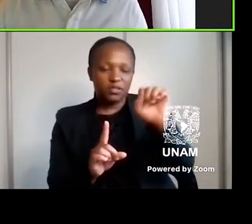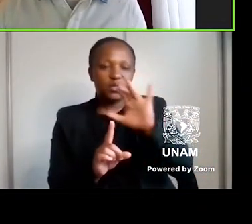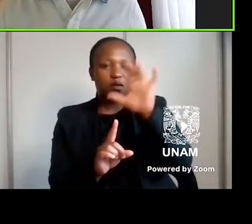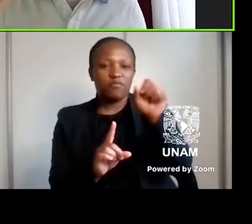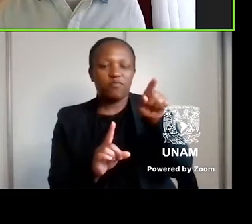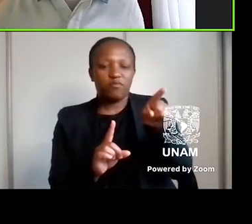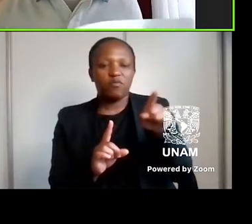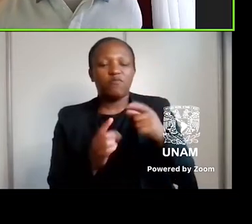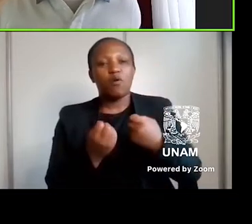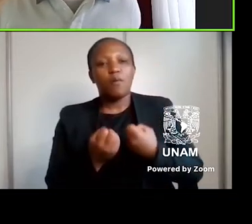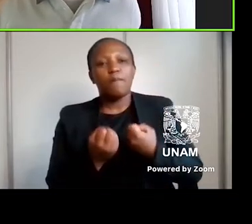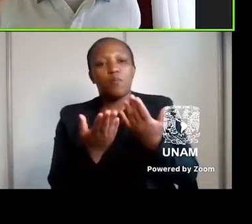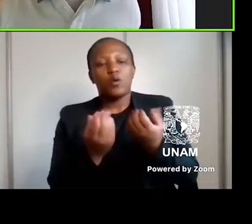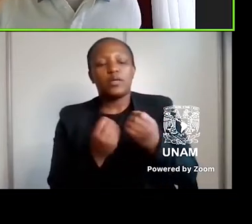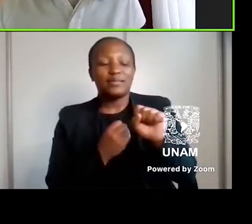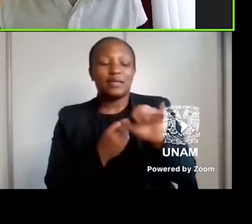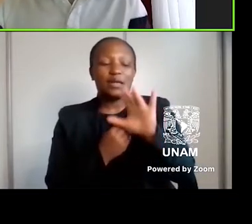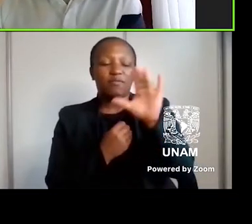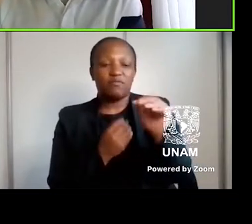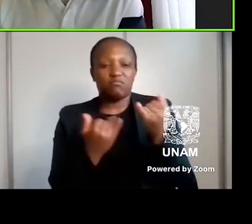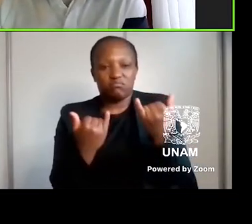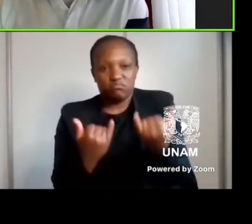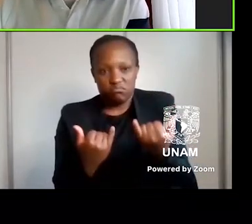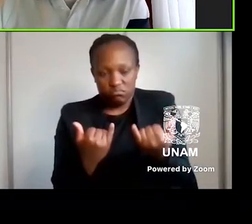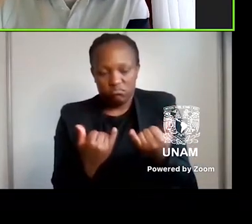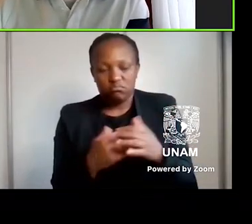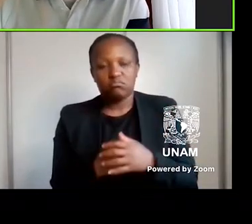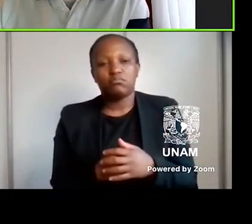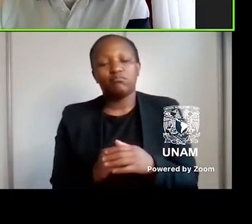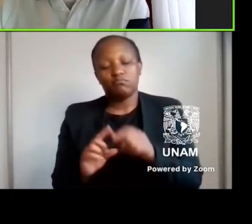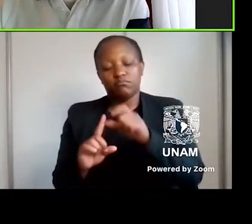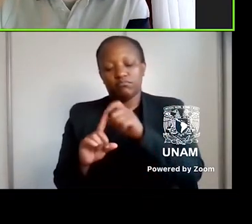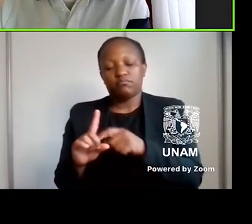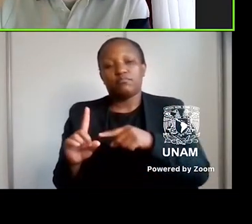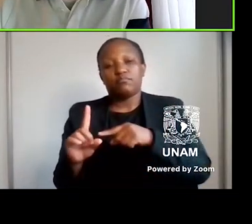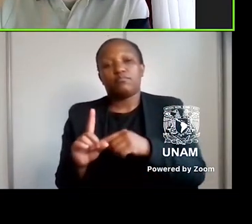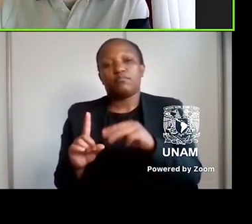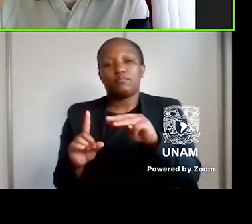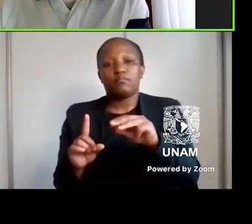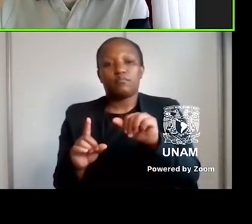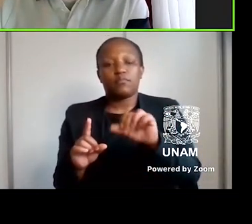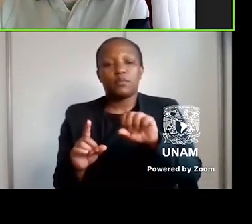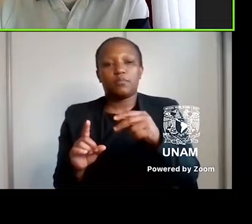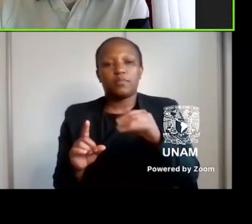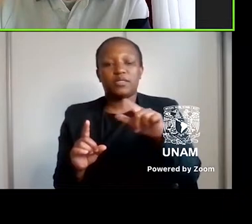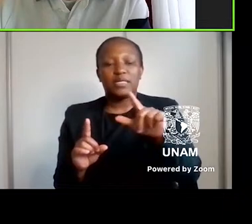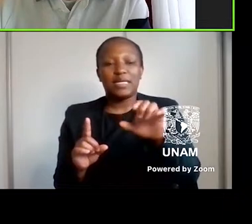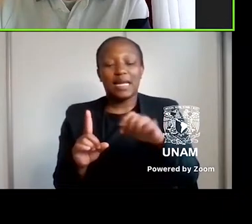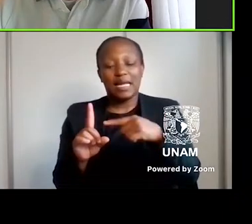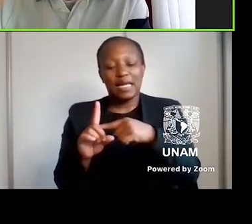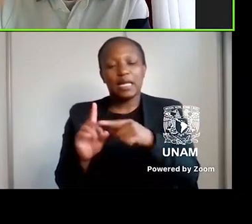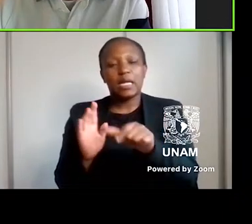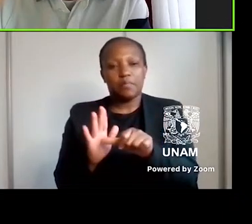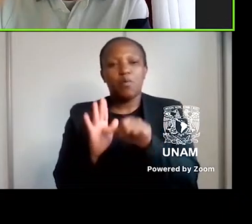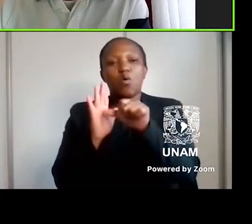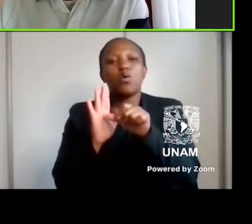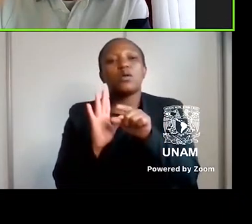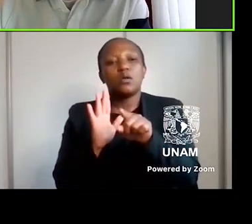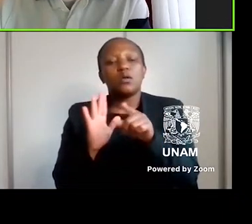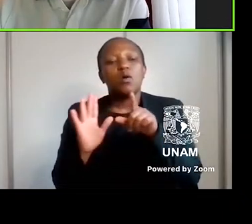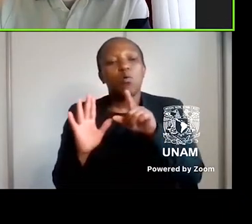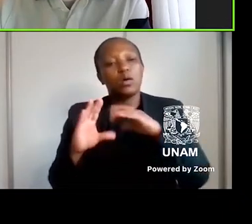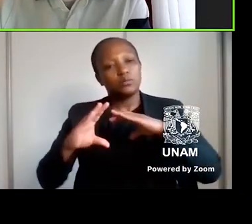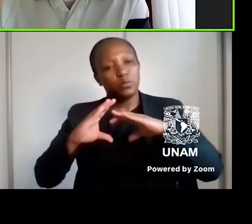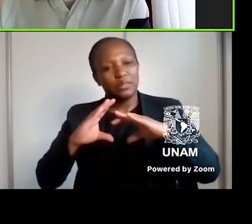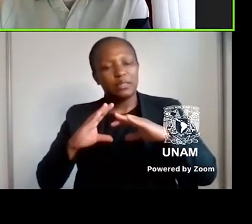poetry in South Africa today. Mashile is also important because of the modes and media of representation across which she communicates.